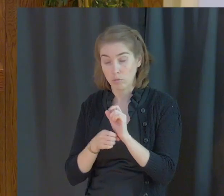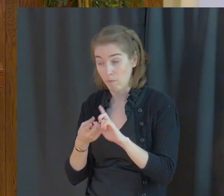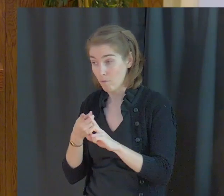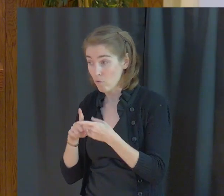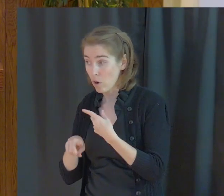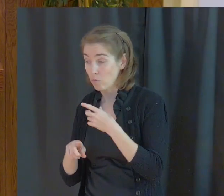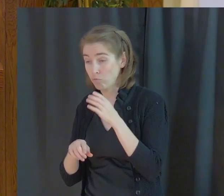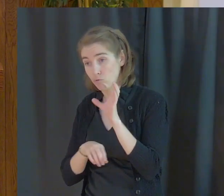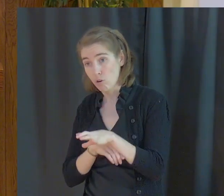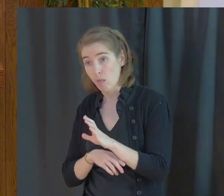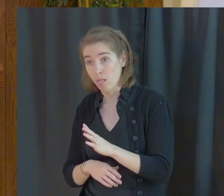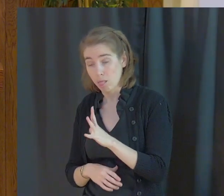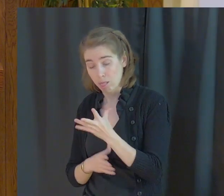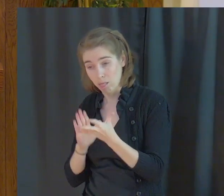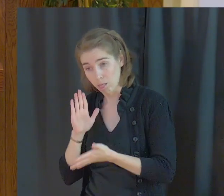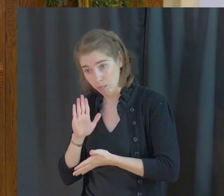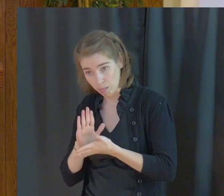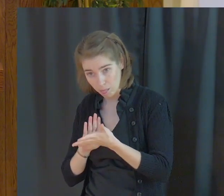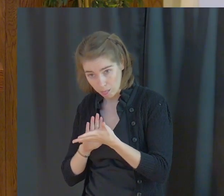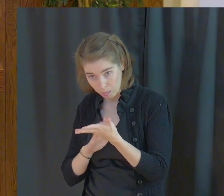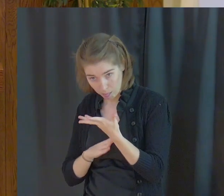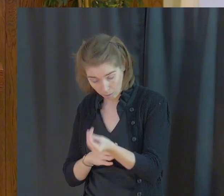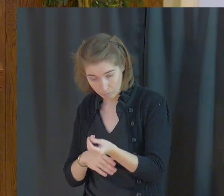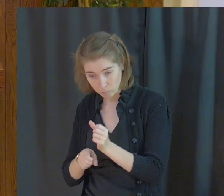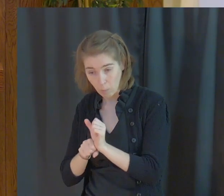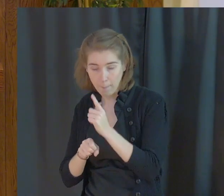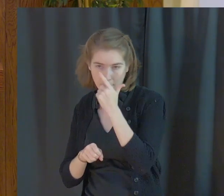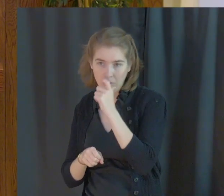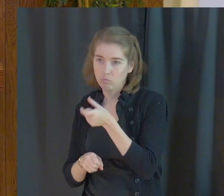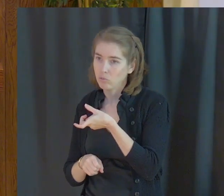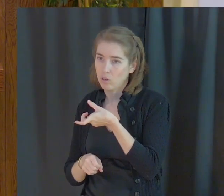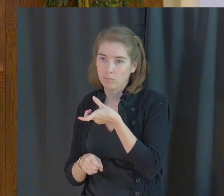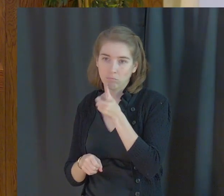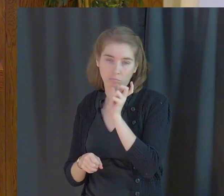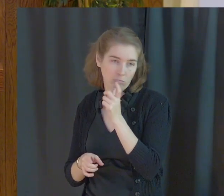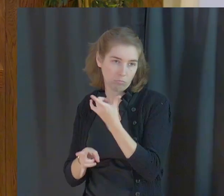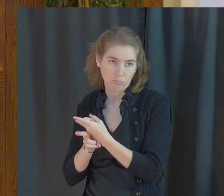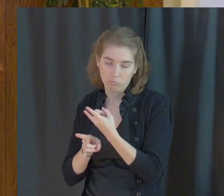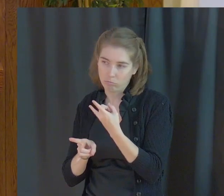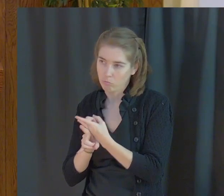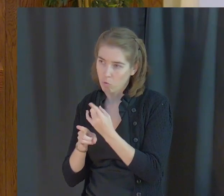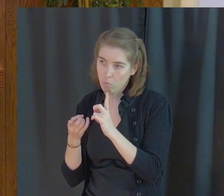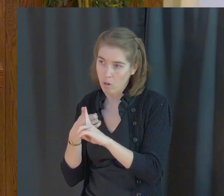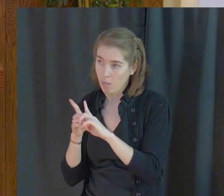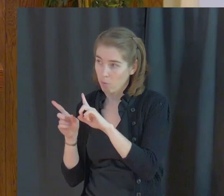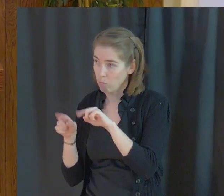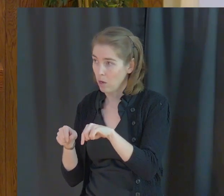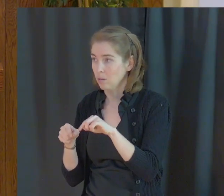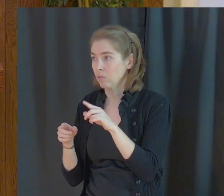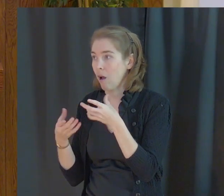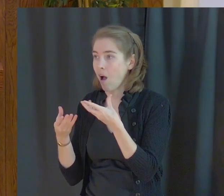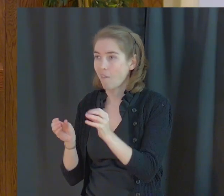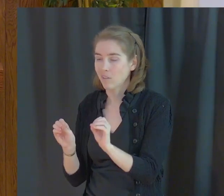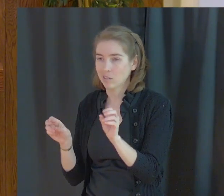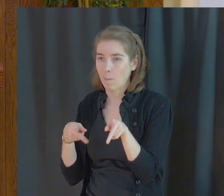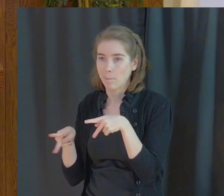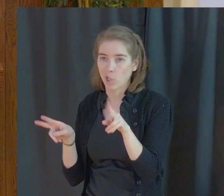was forced to leave his job because he would not drink alcoholic beverages when they went out for office parties.